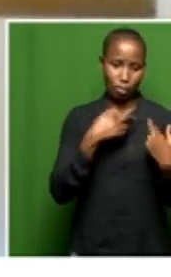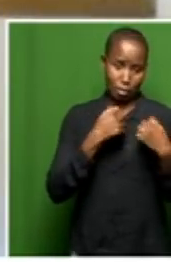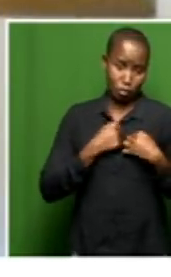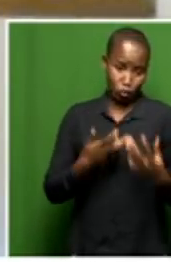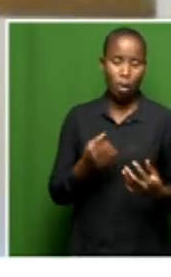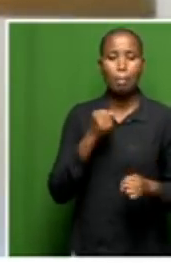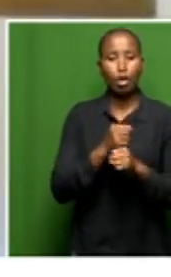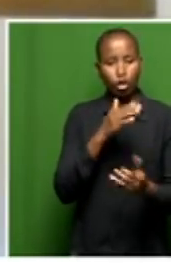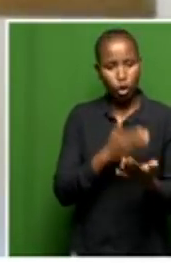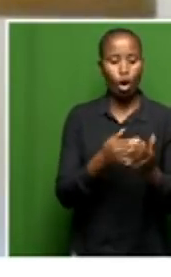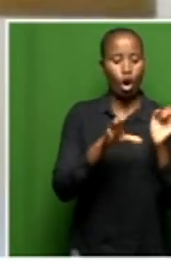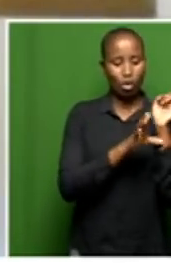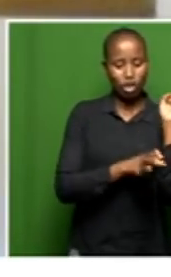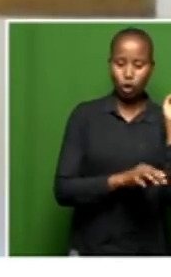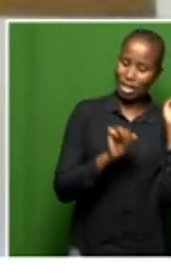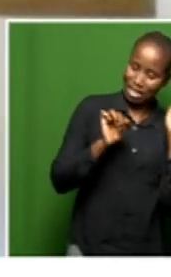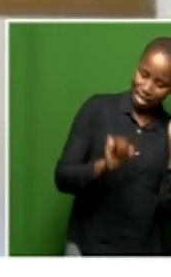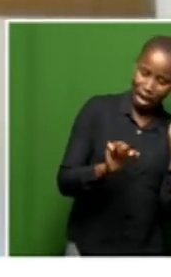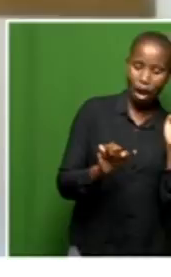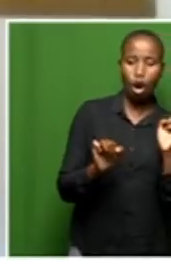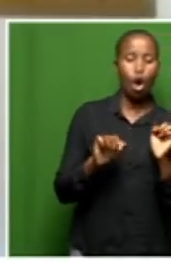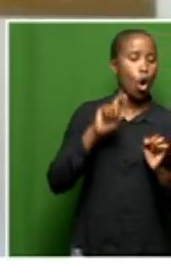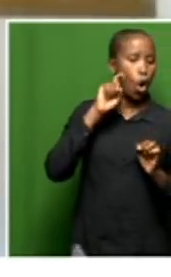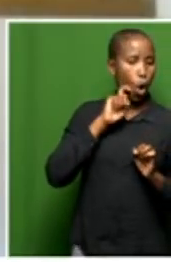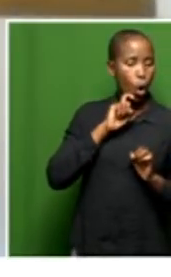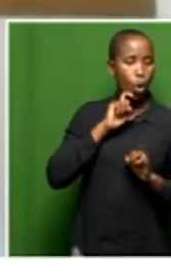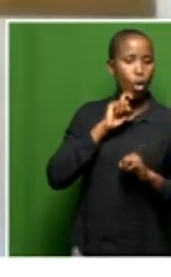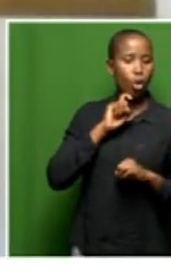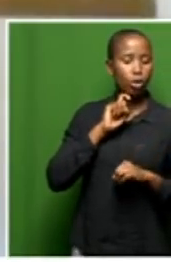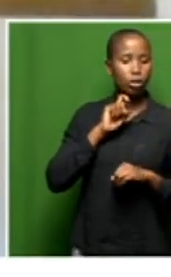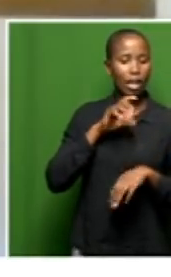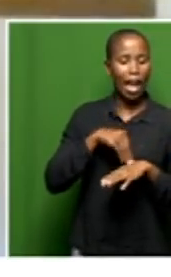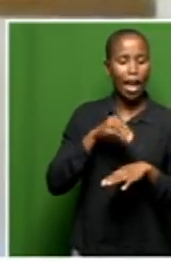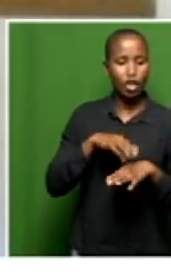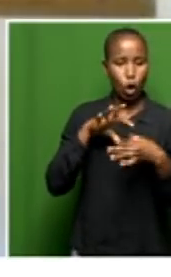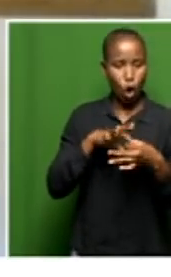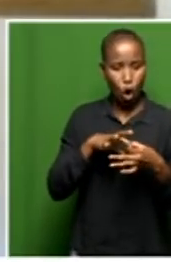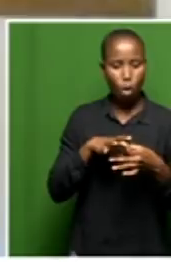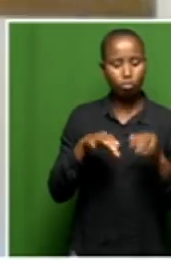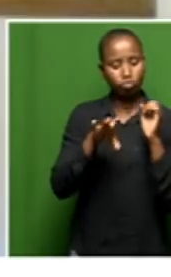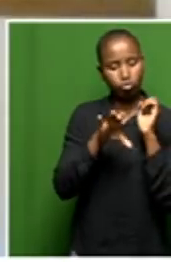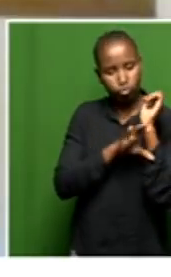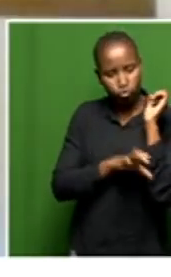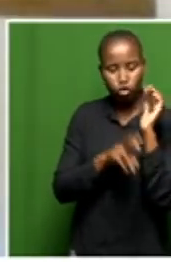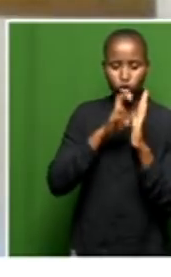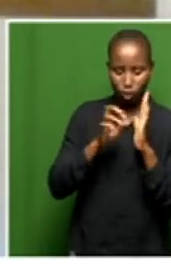constitution of the old age home is drafted and approved. And then the main